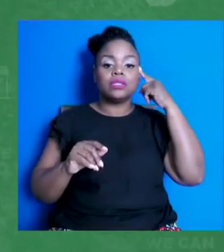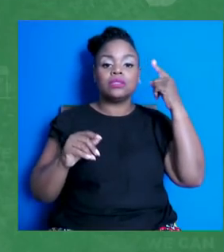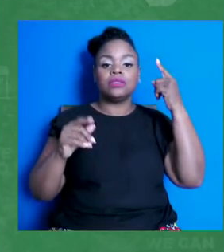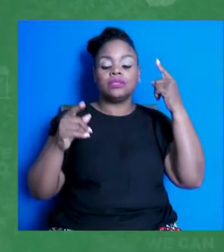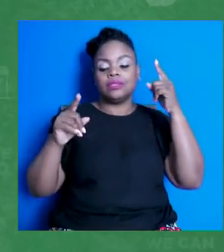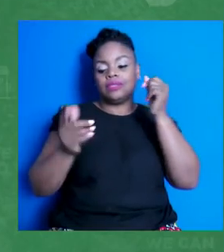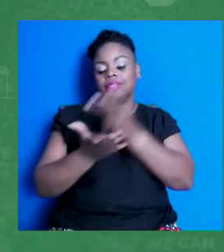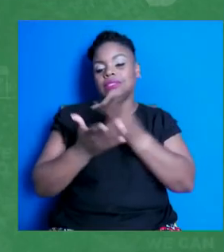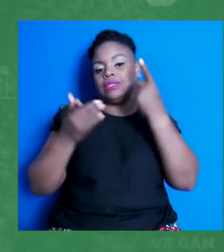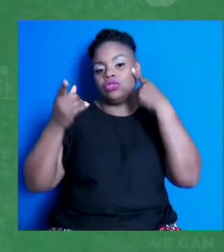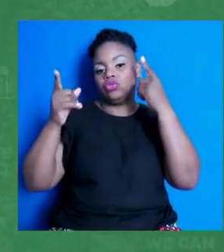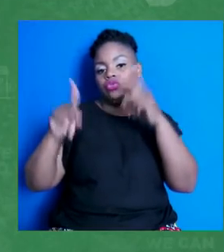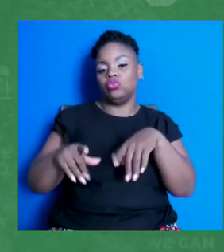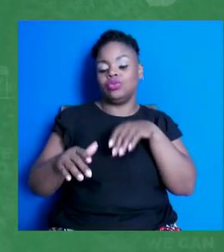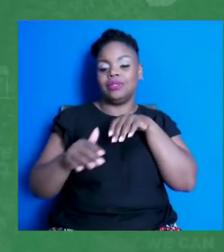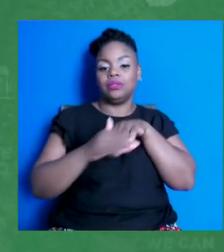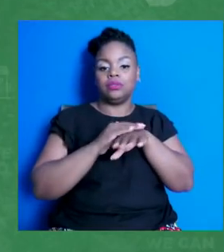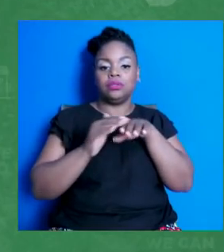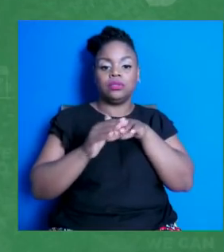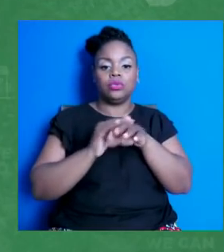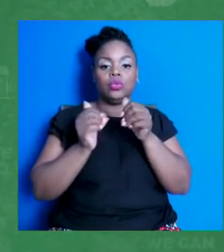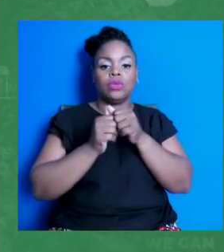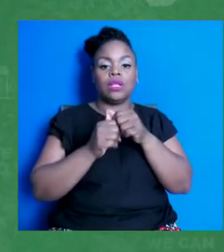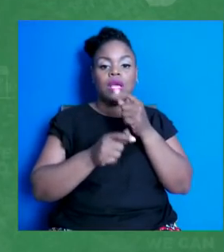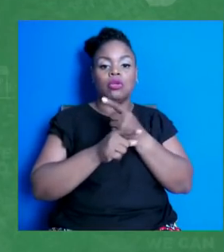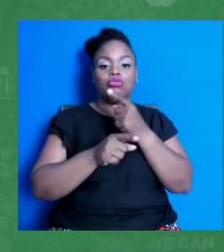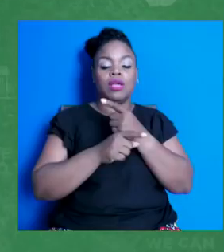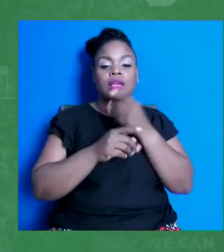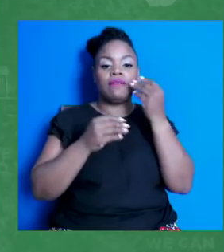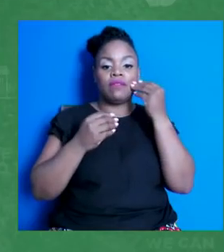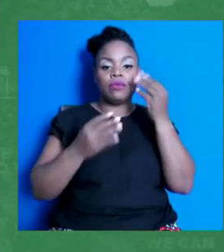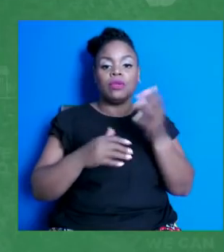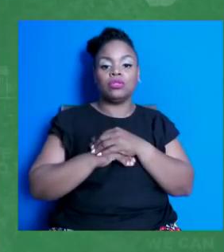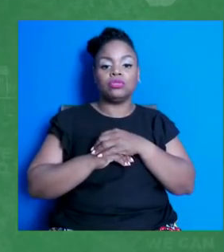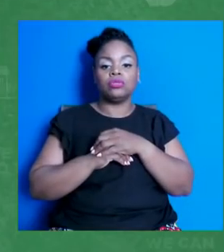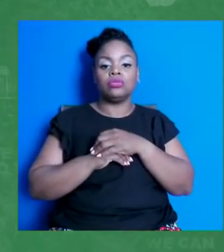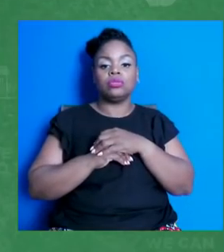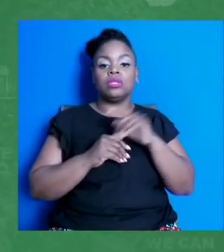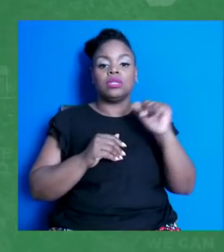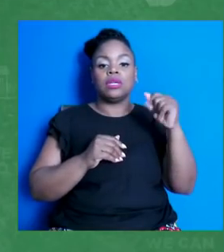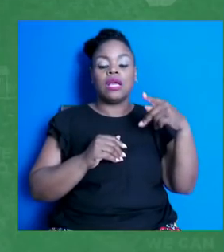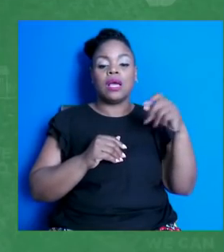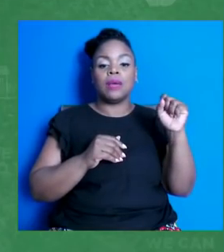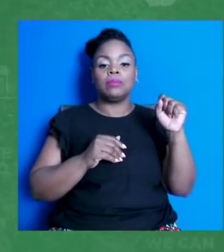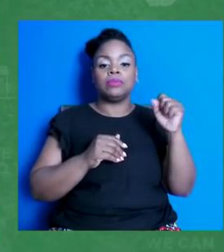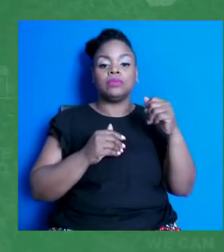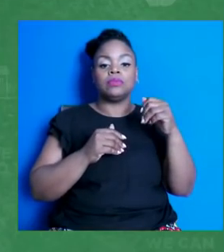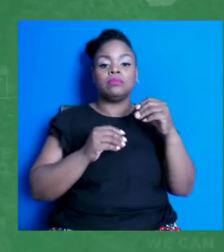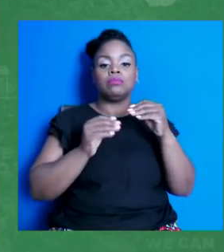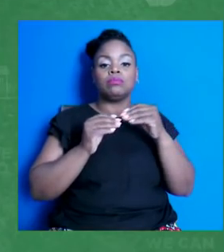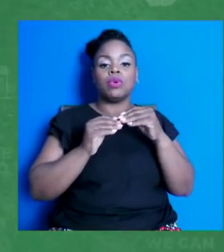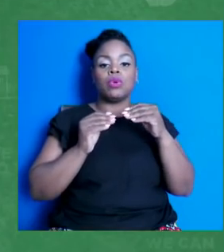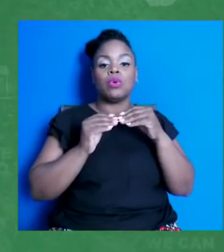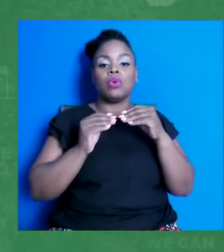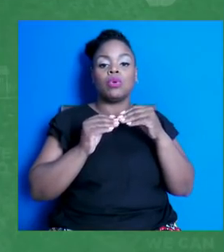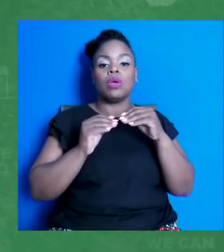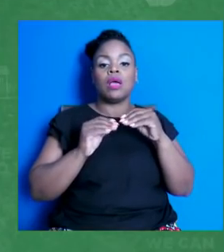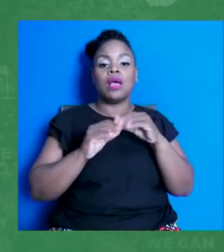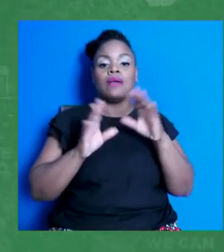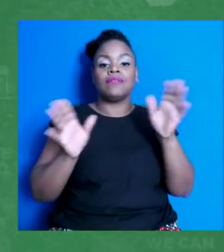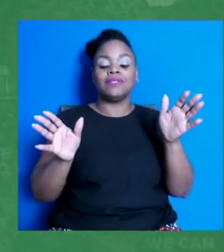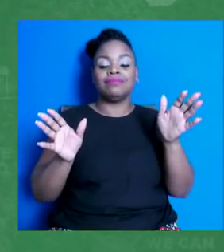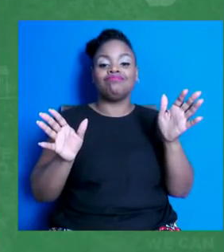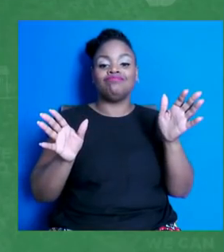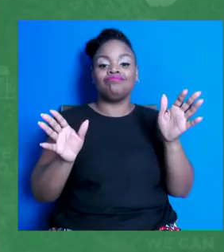entering this pandemic, these gaps have become all the more clear and these issues really all the more important. And so I think studies do show